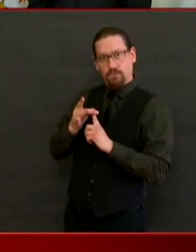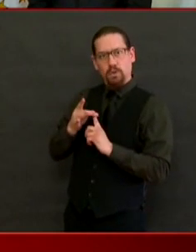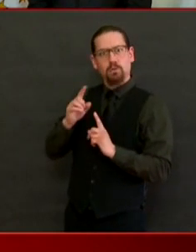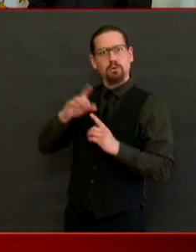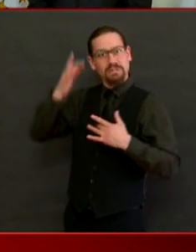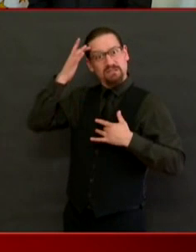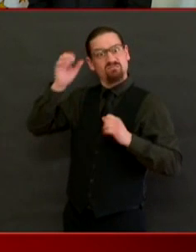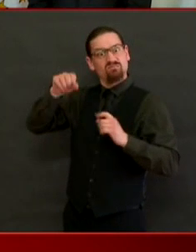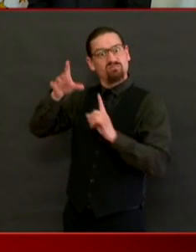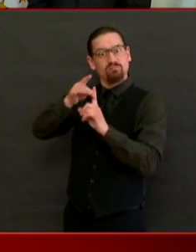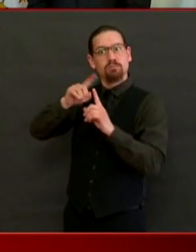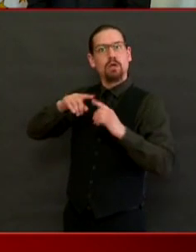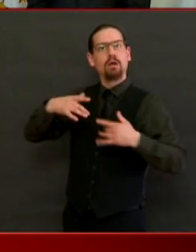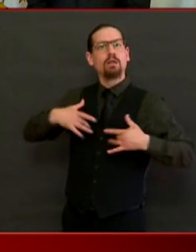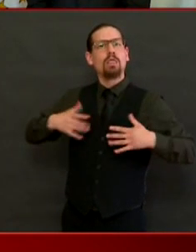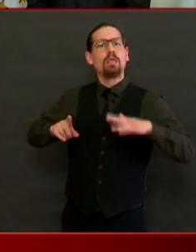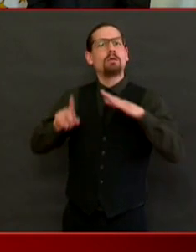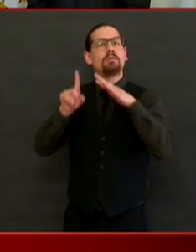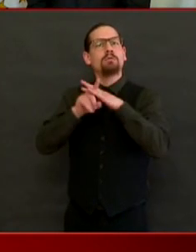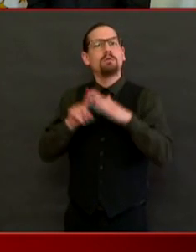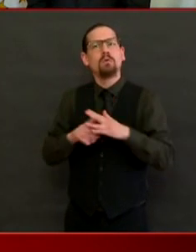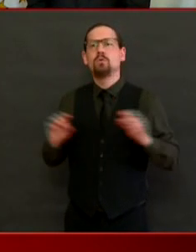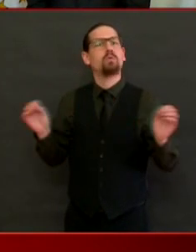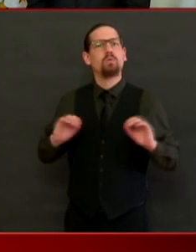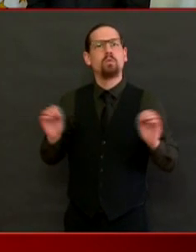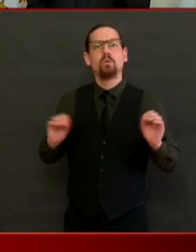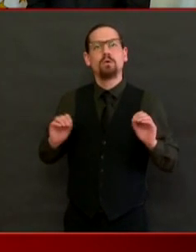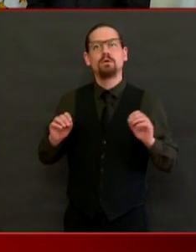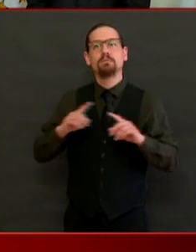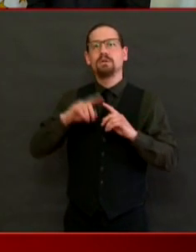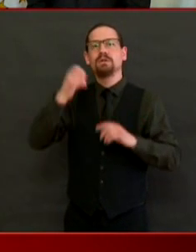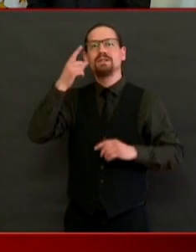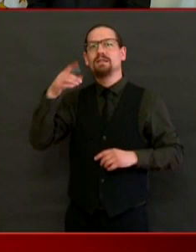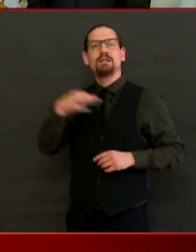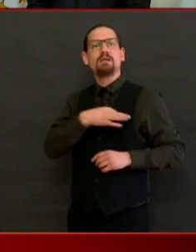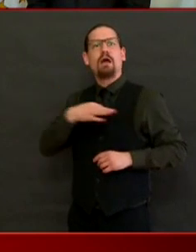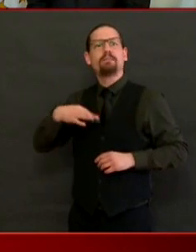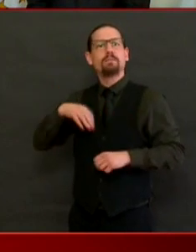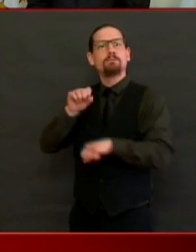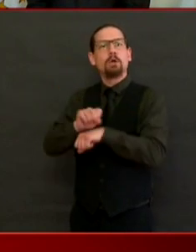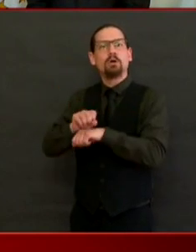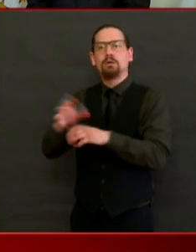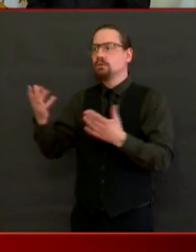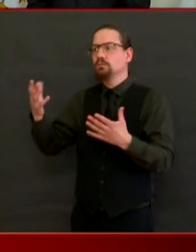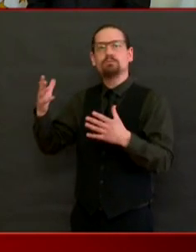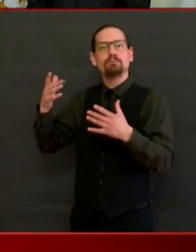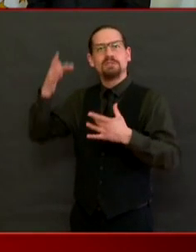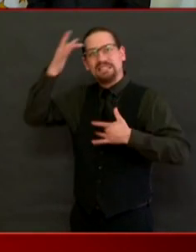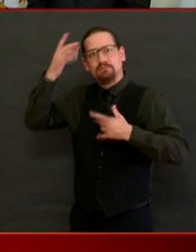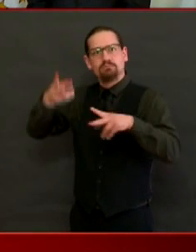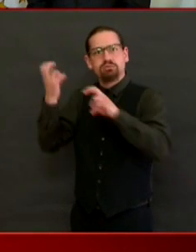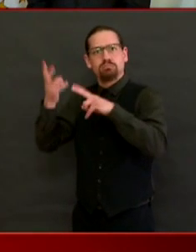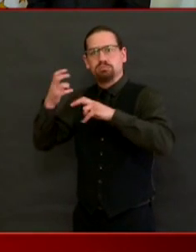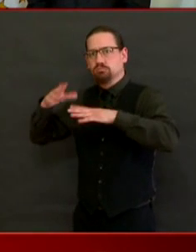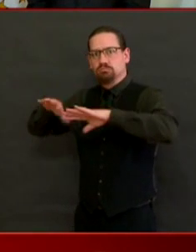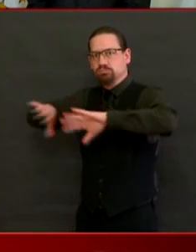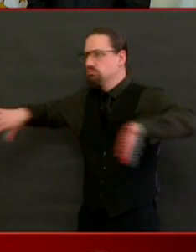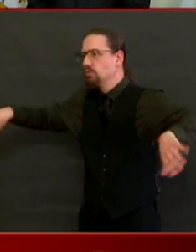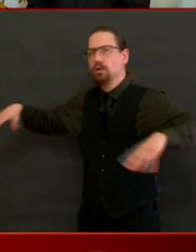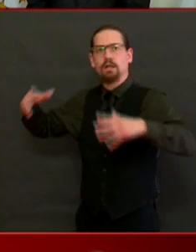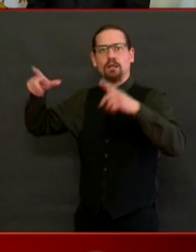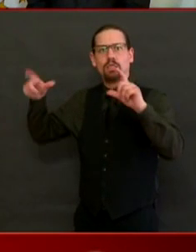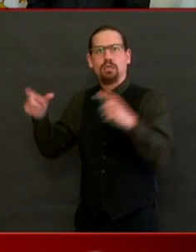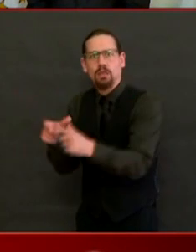If you have someone who does not have symptoms, who is wearing an appropriate mask while at